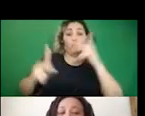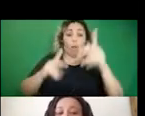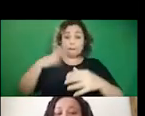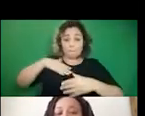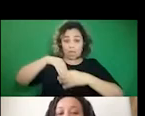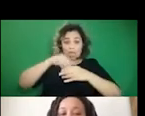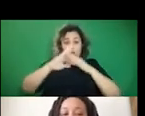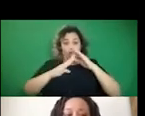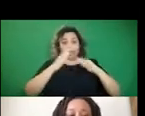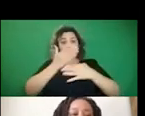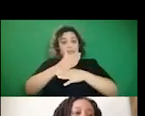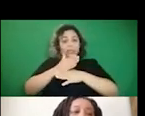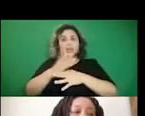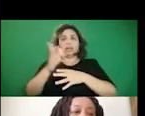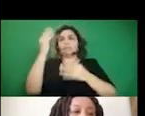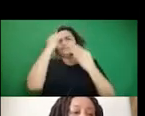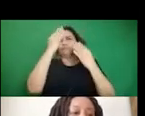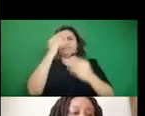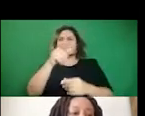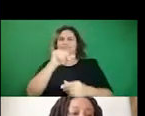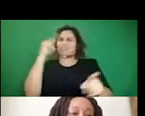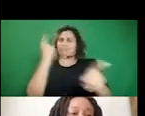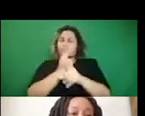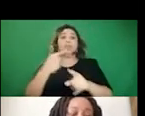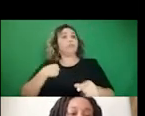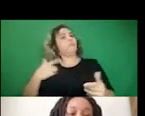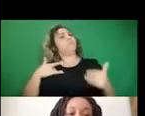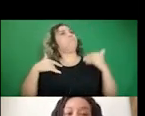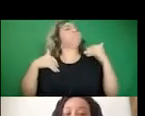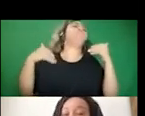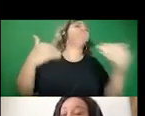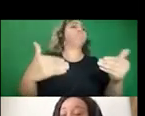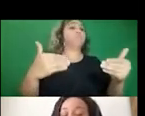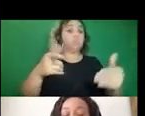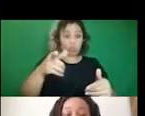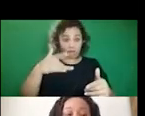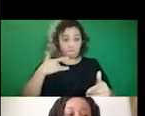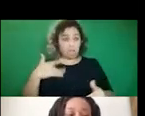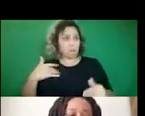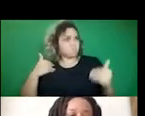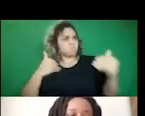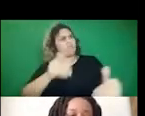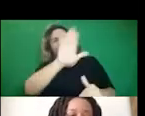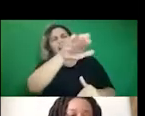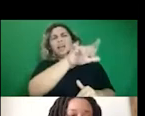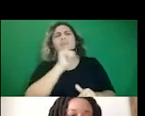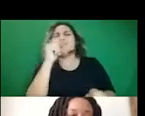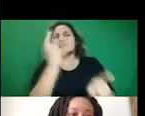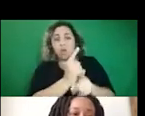community share mis- and disinformation. Drop those thoughts in the chat.